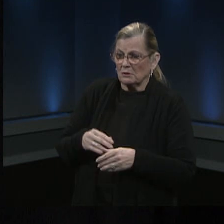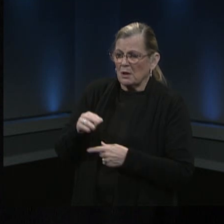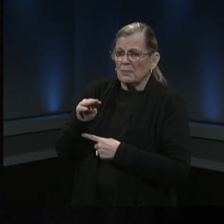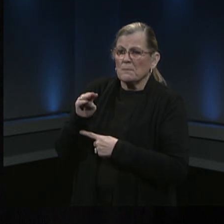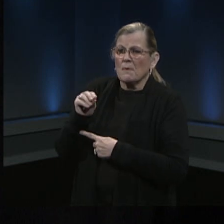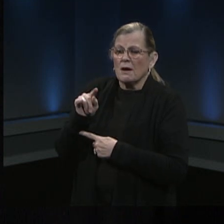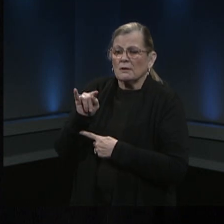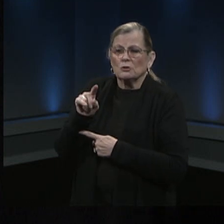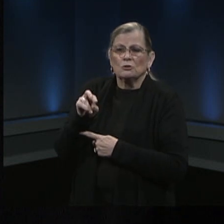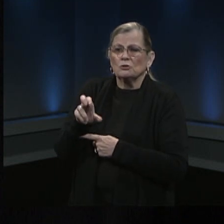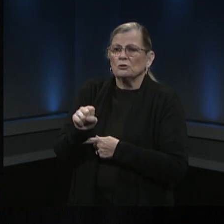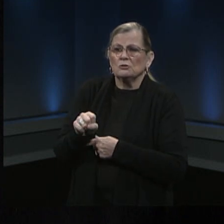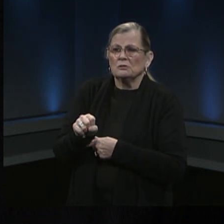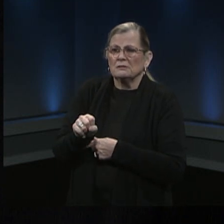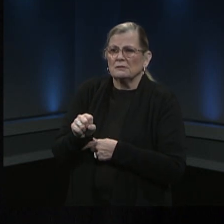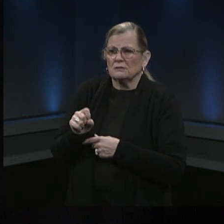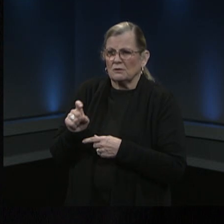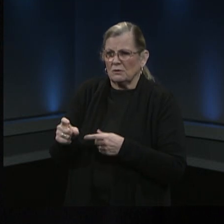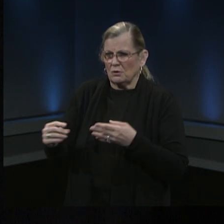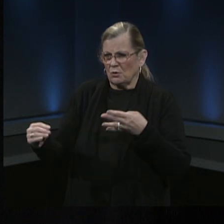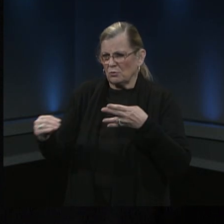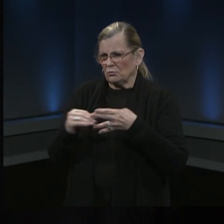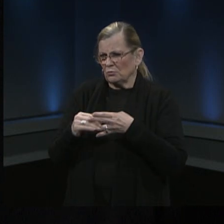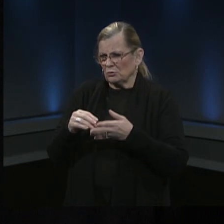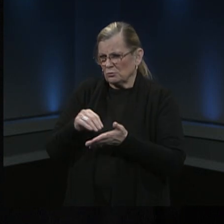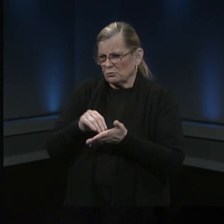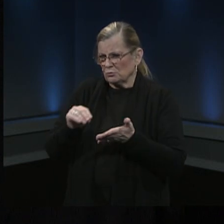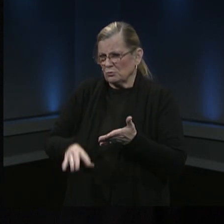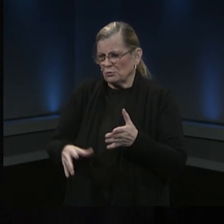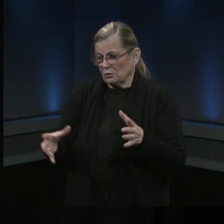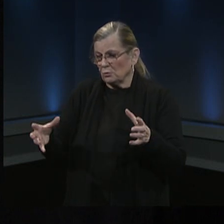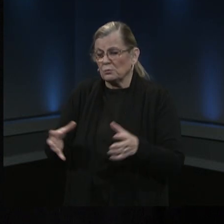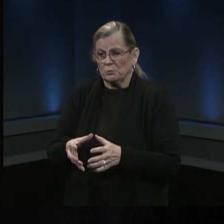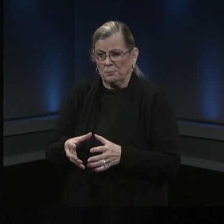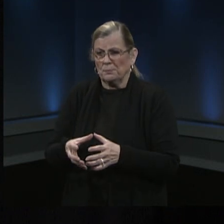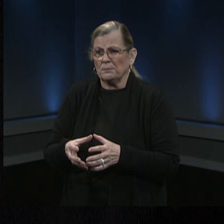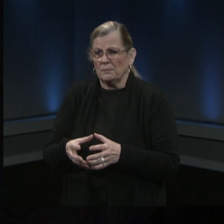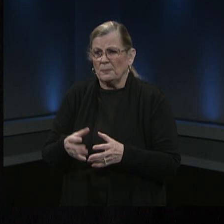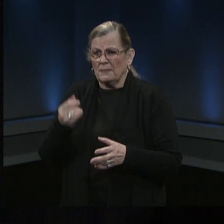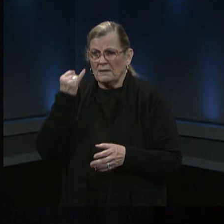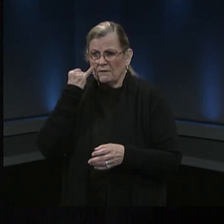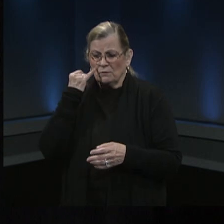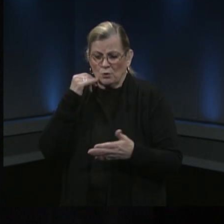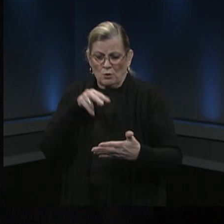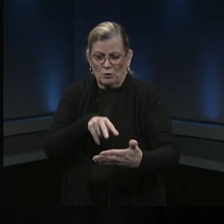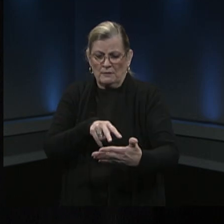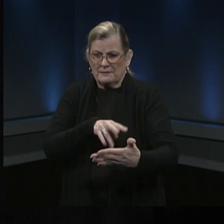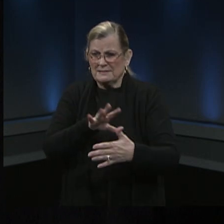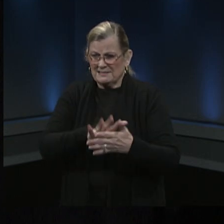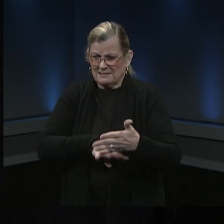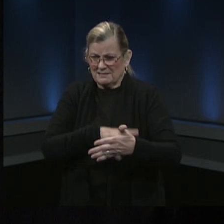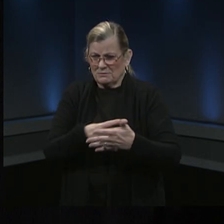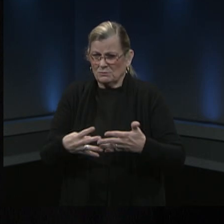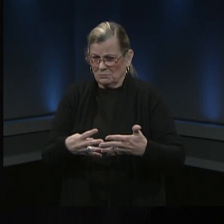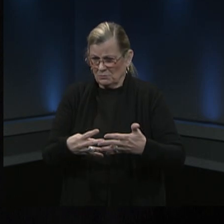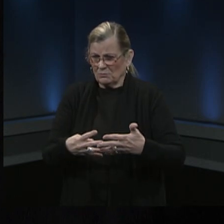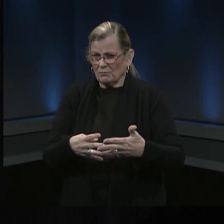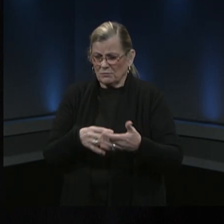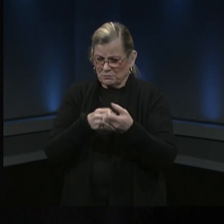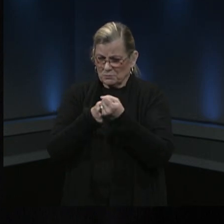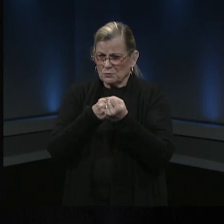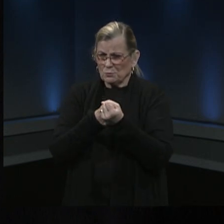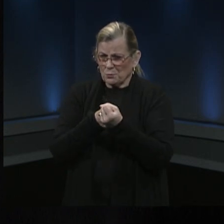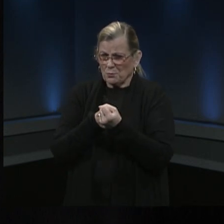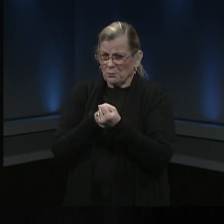student groupings that are found in the schedule so if you're have been hired to support students in groups one through